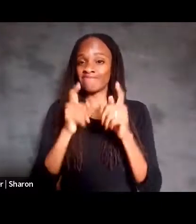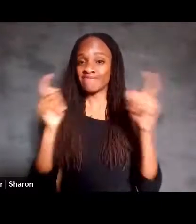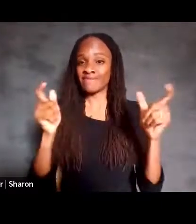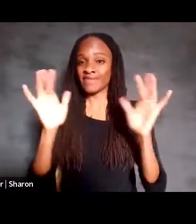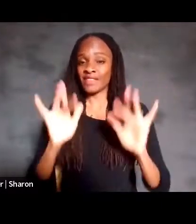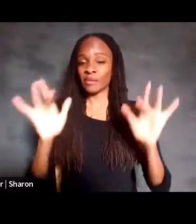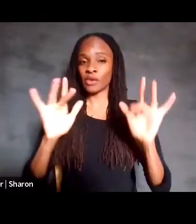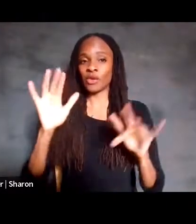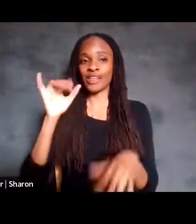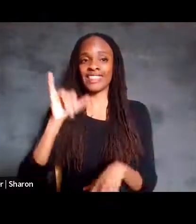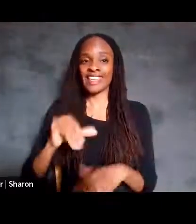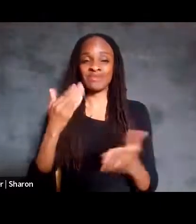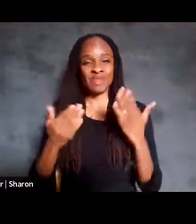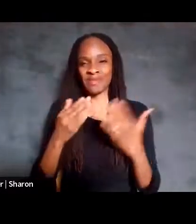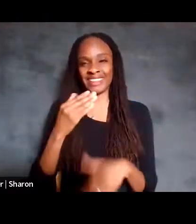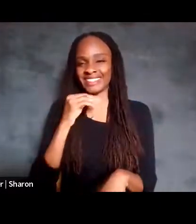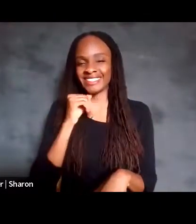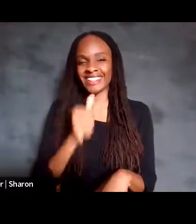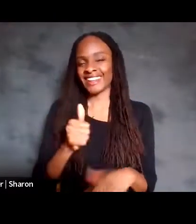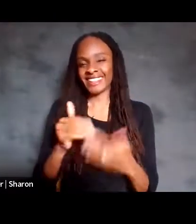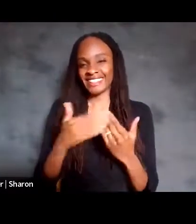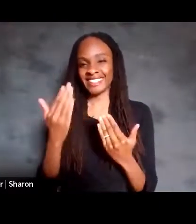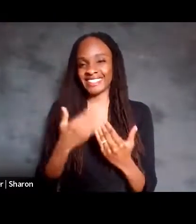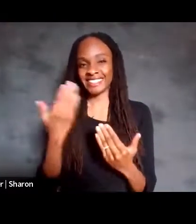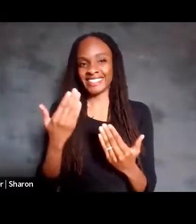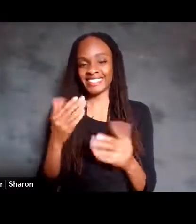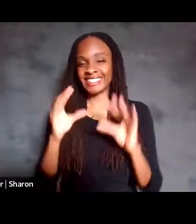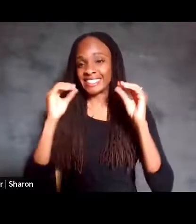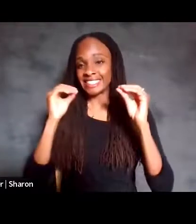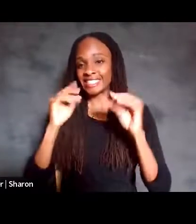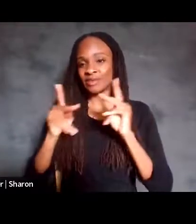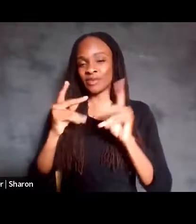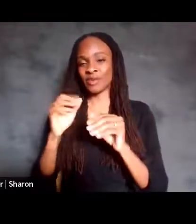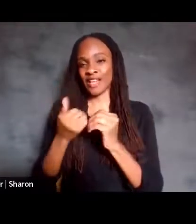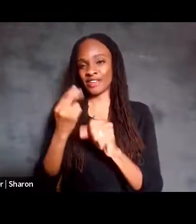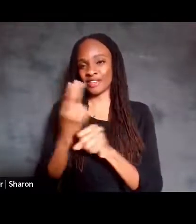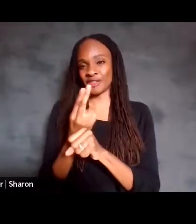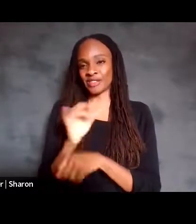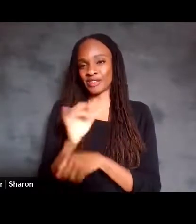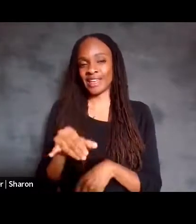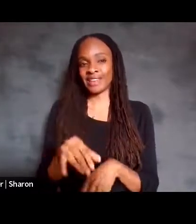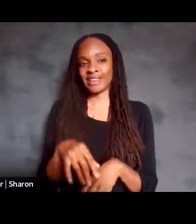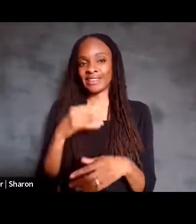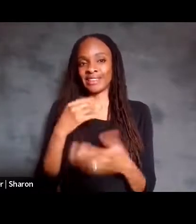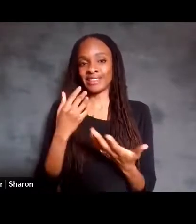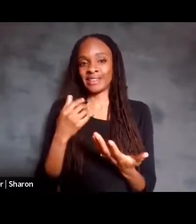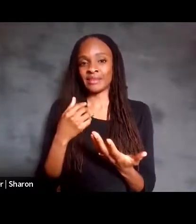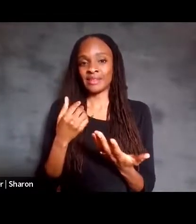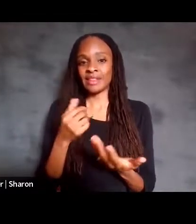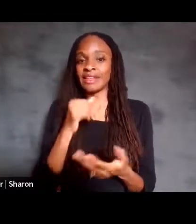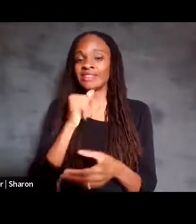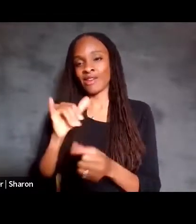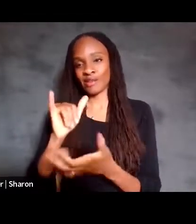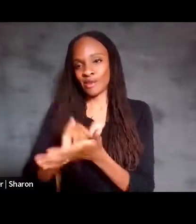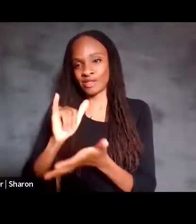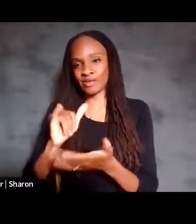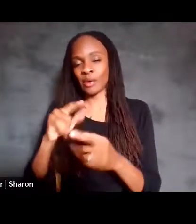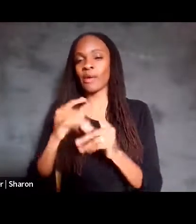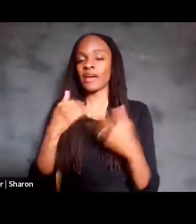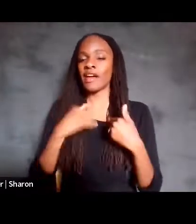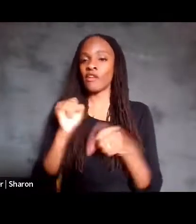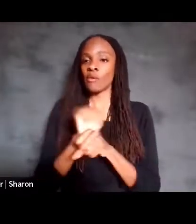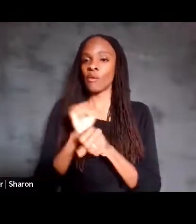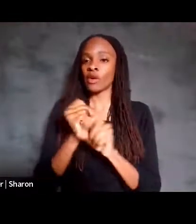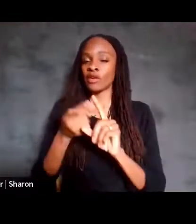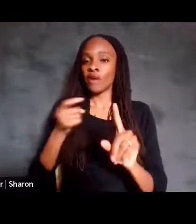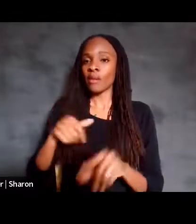that is maybe not, that's not so easy to teach people how to use. It's definitely not impossible. But there's also, there's work from other groups